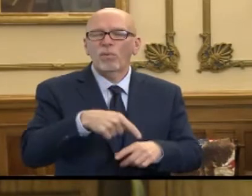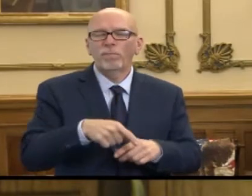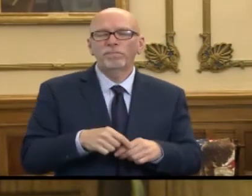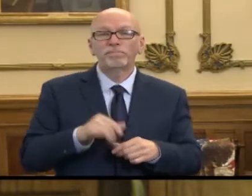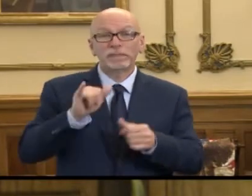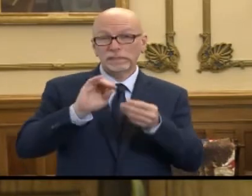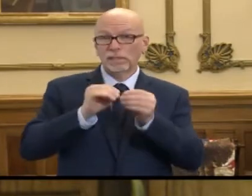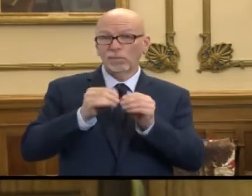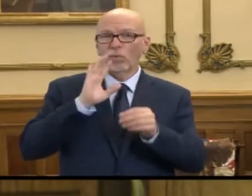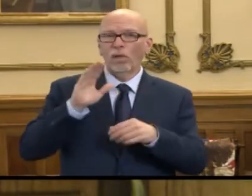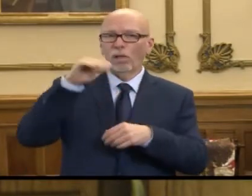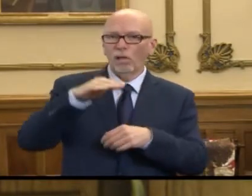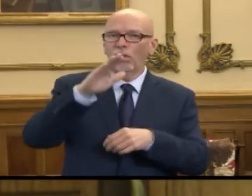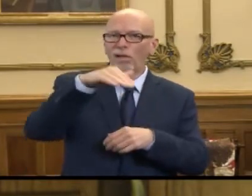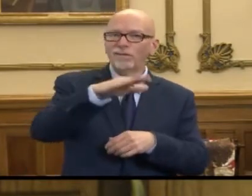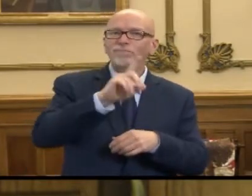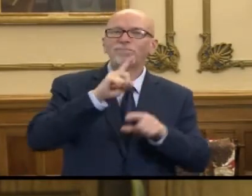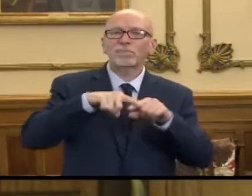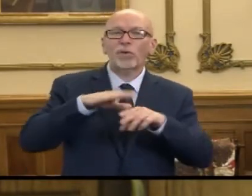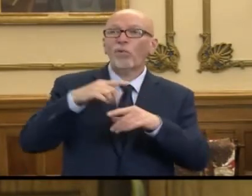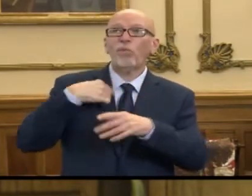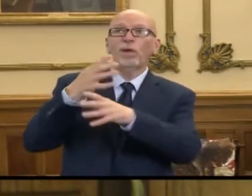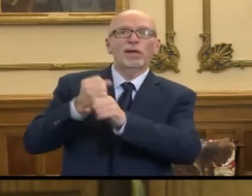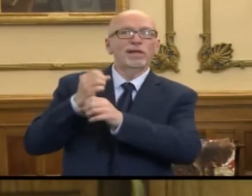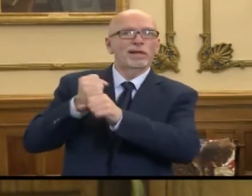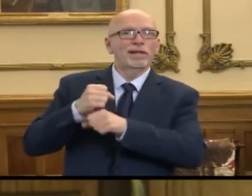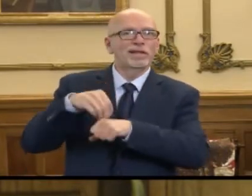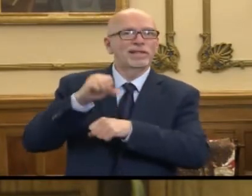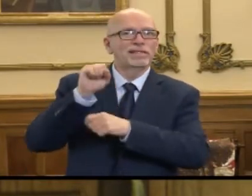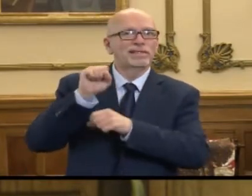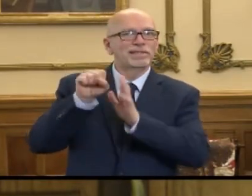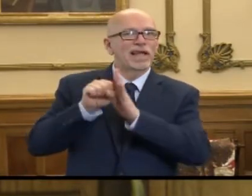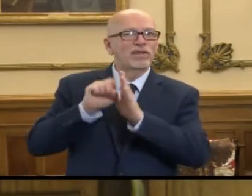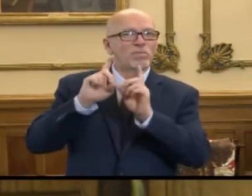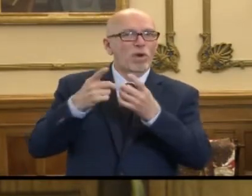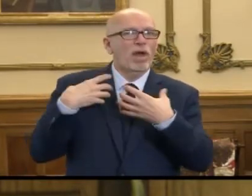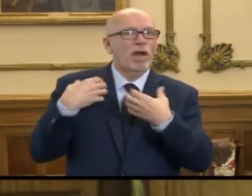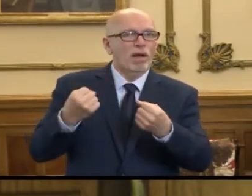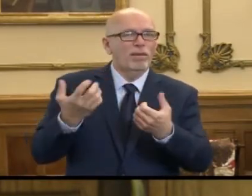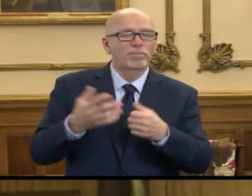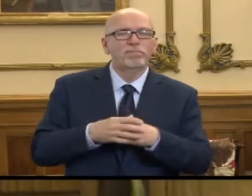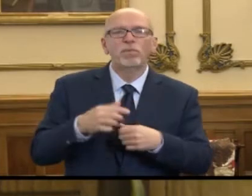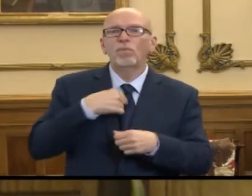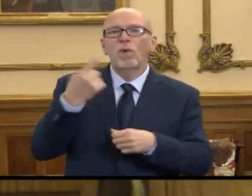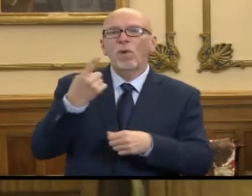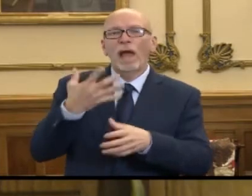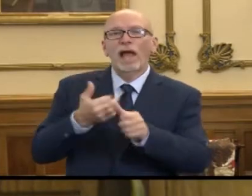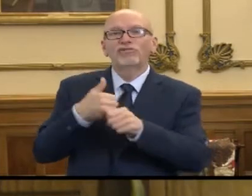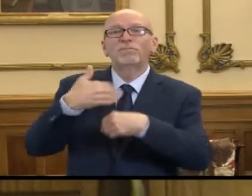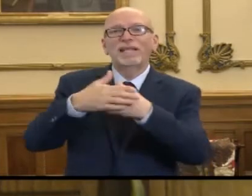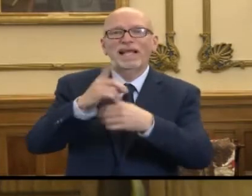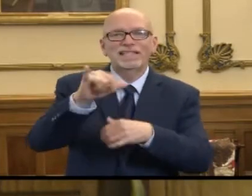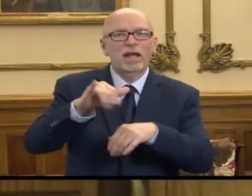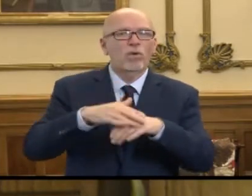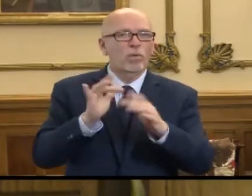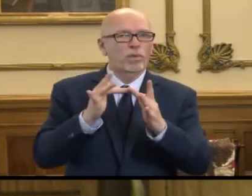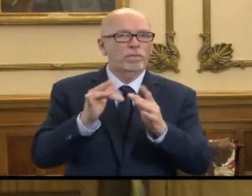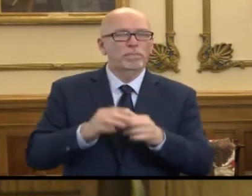fluctuates daily depending on when they arrive at the State Department of Health, and we always catch up the next day on the dashboard.